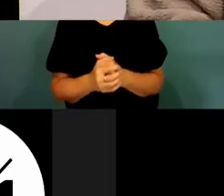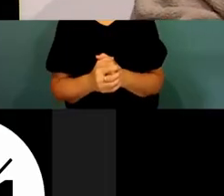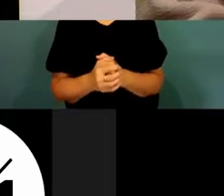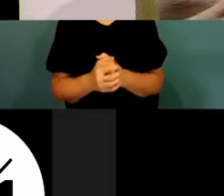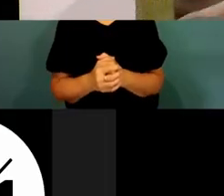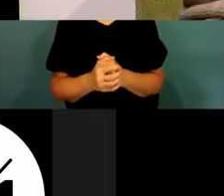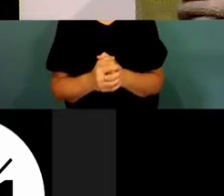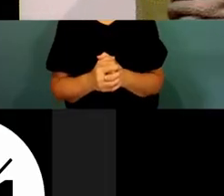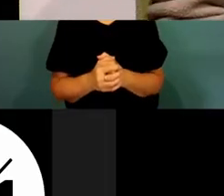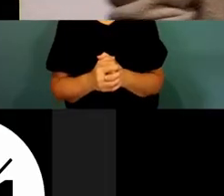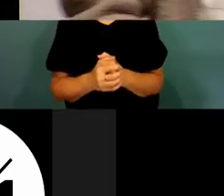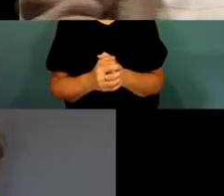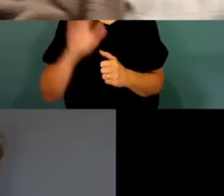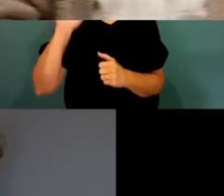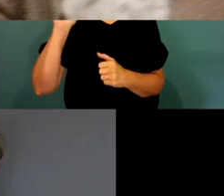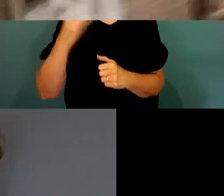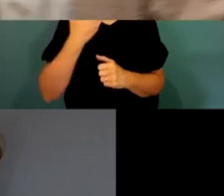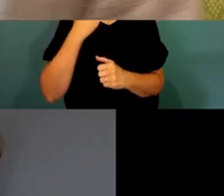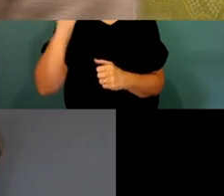Thank you. Bye.